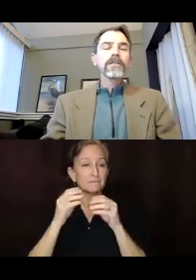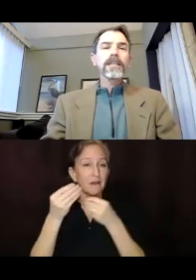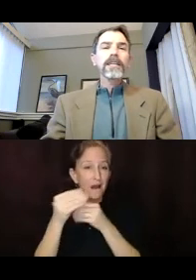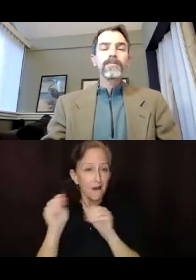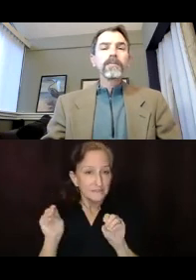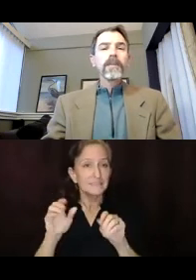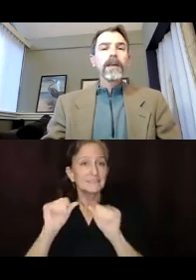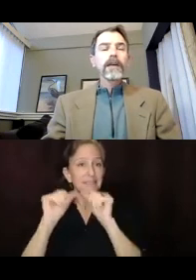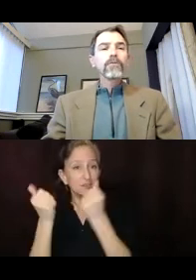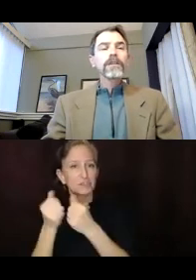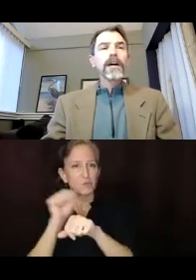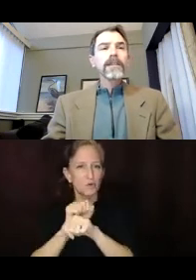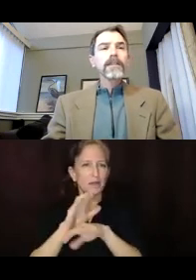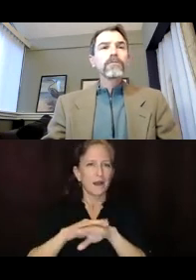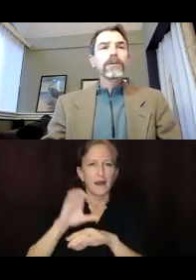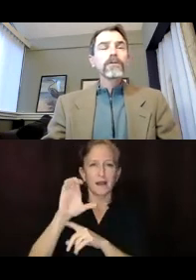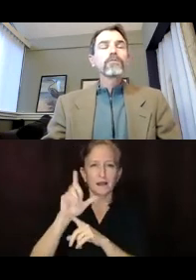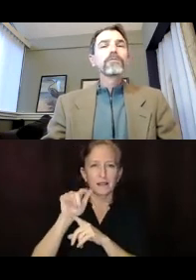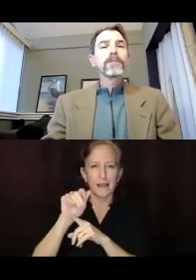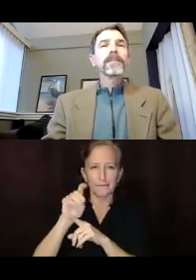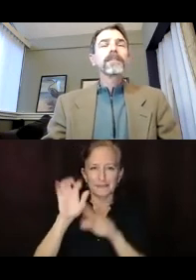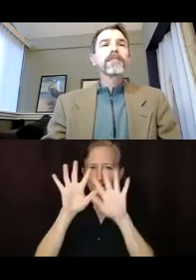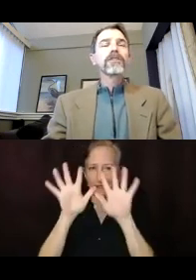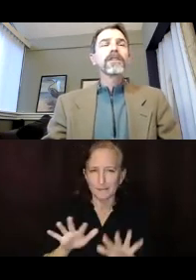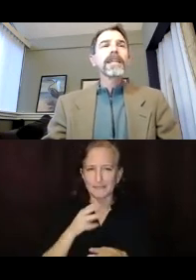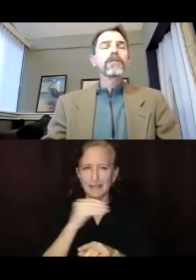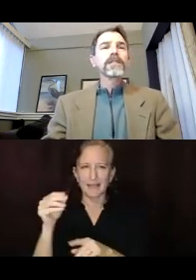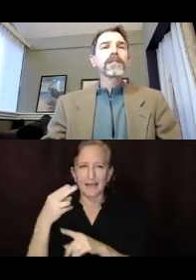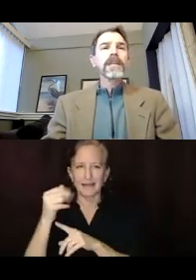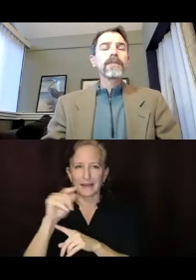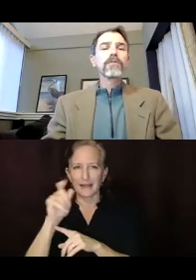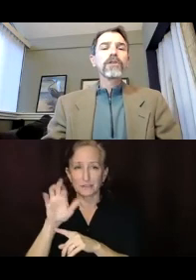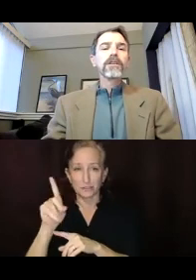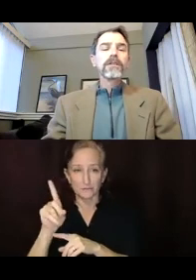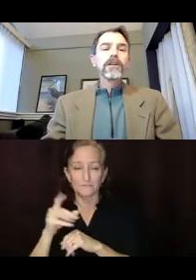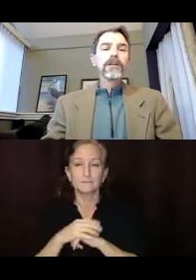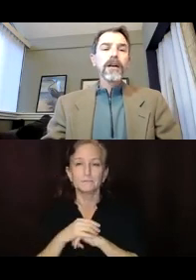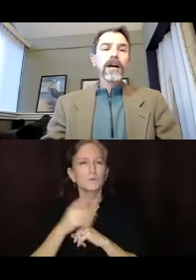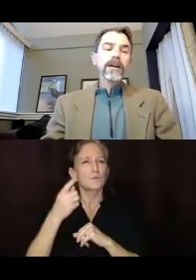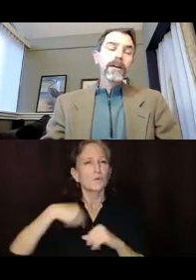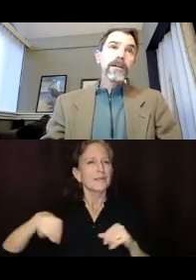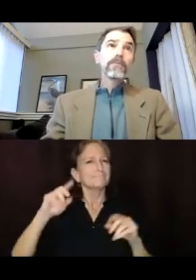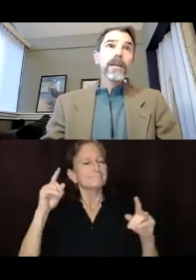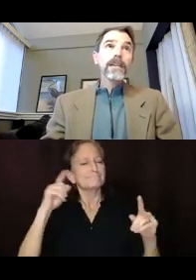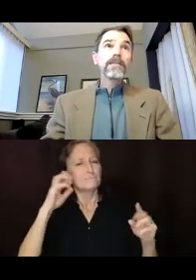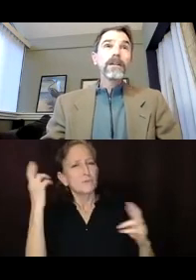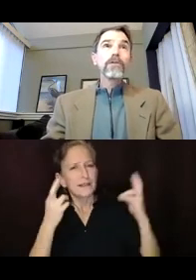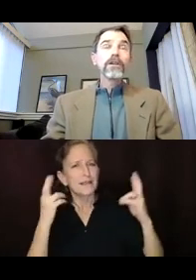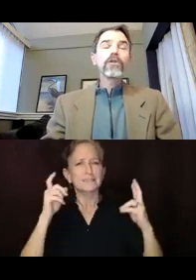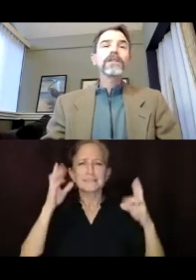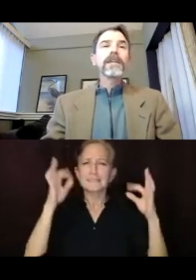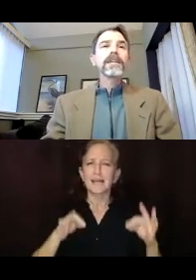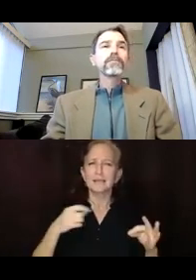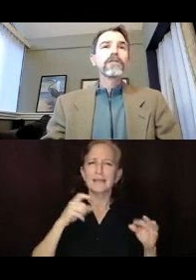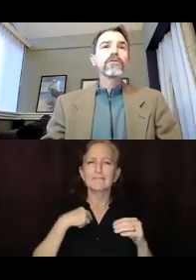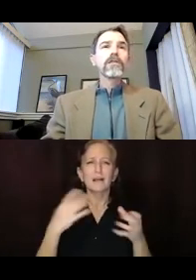around the city. And we thought that we, we, we, made the decision then that we needed to have a more, uh, comprehensive and a more